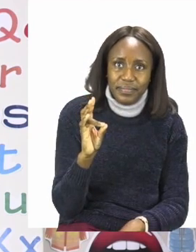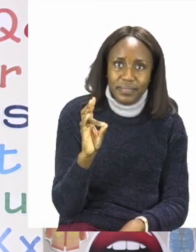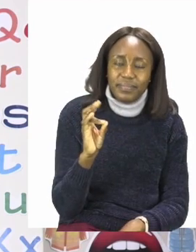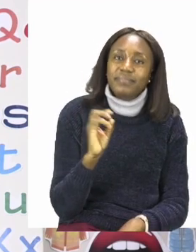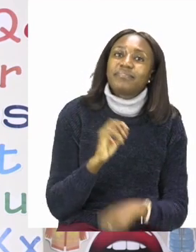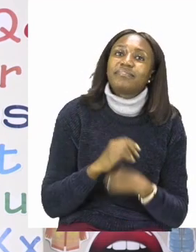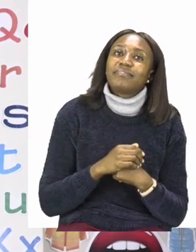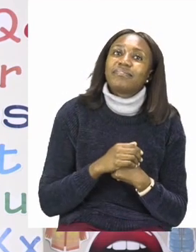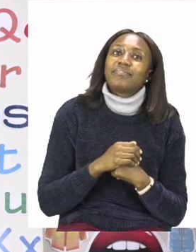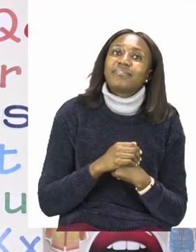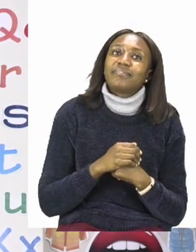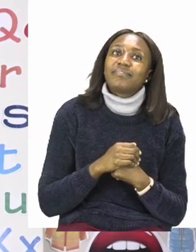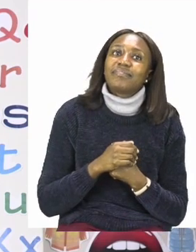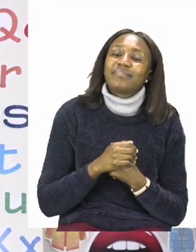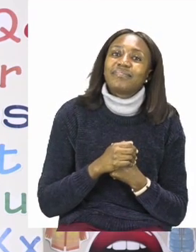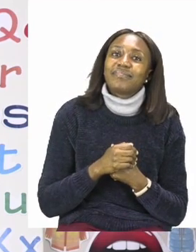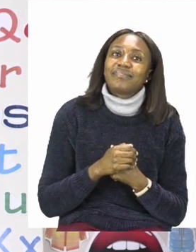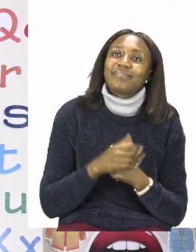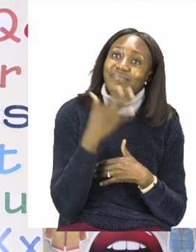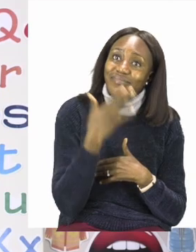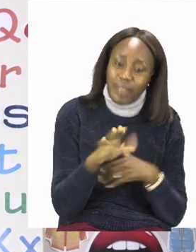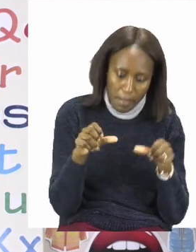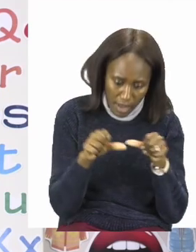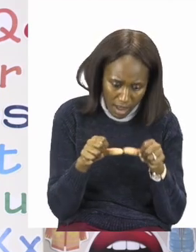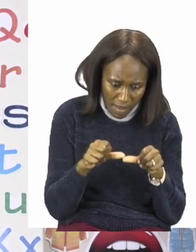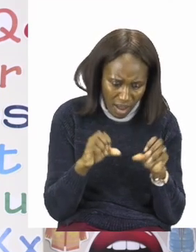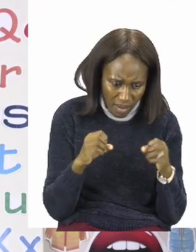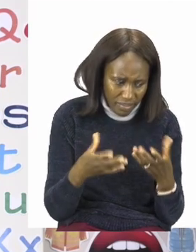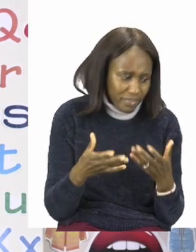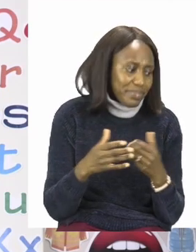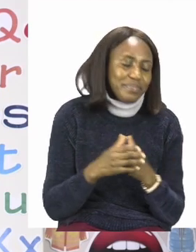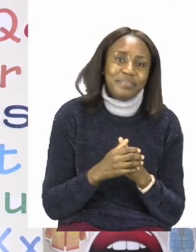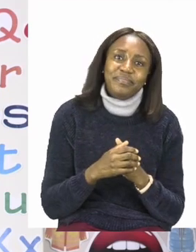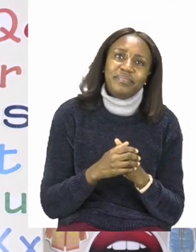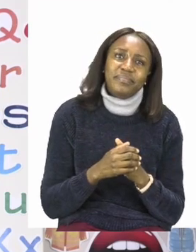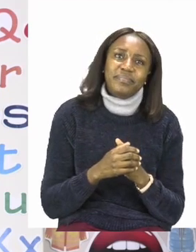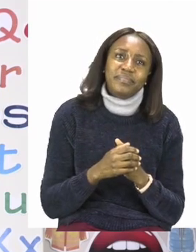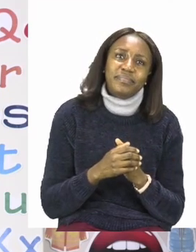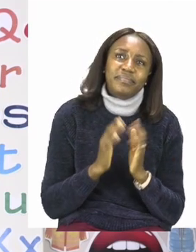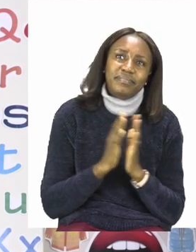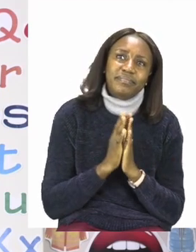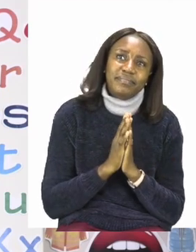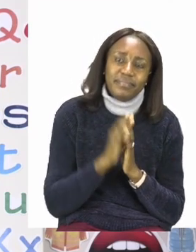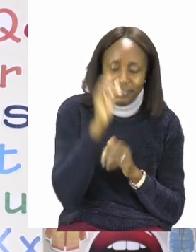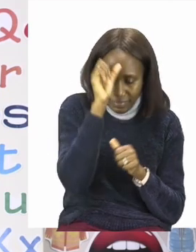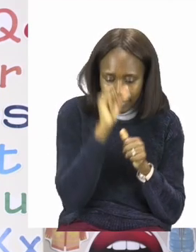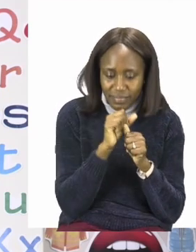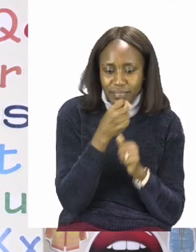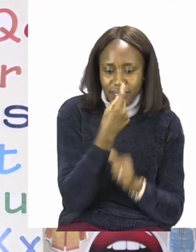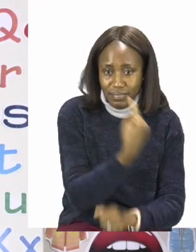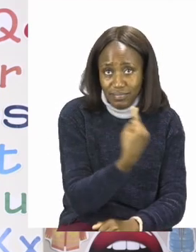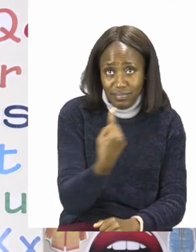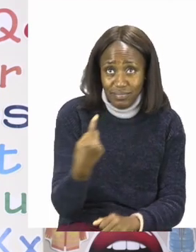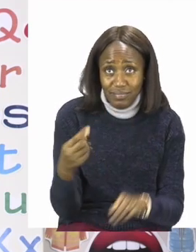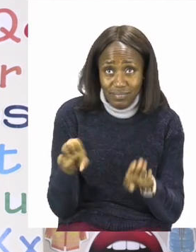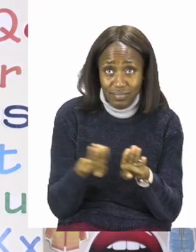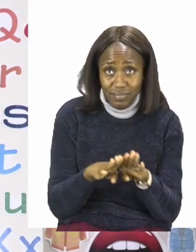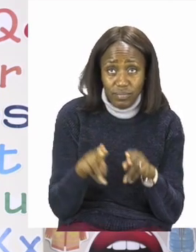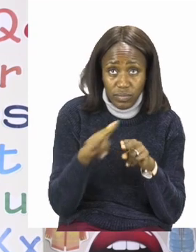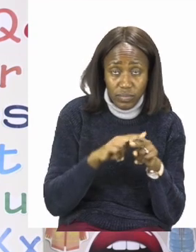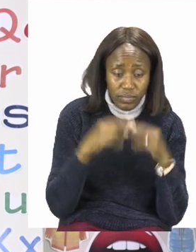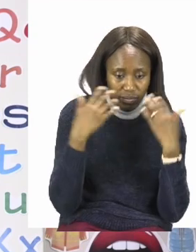is our measuring. So don't forget to try and measure by yourself your span and